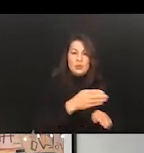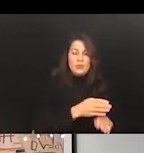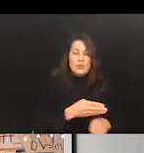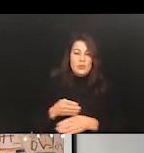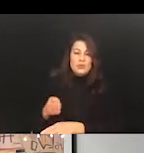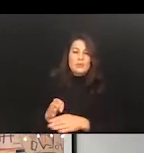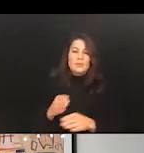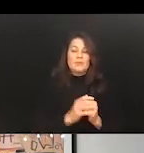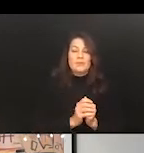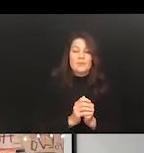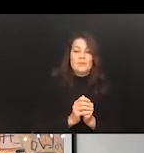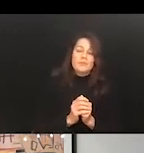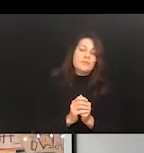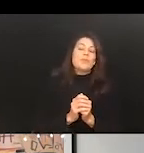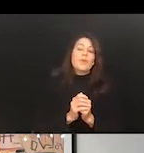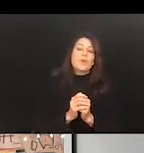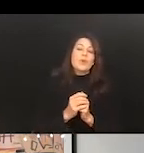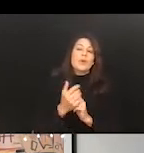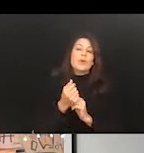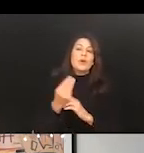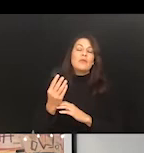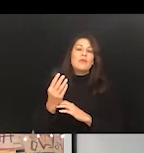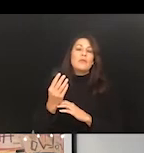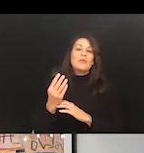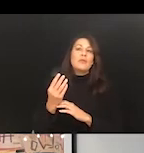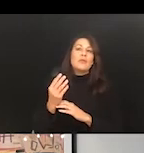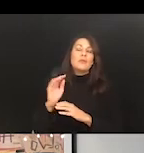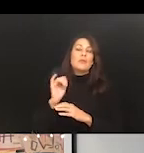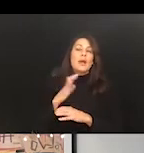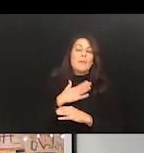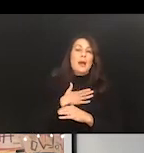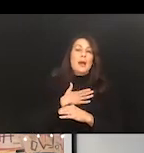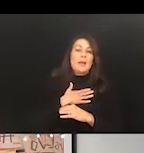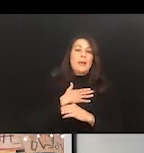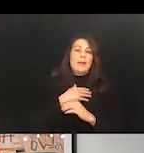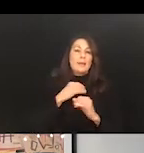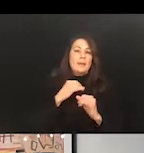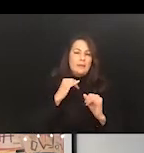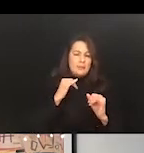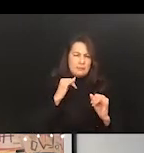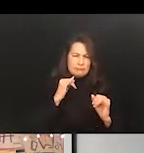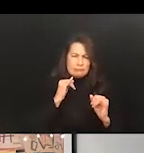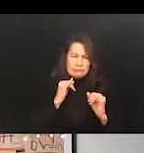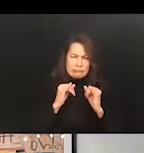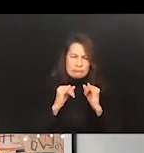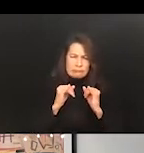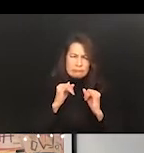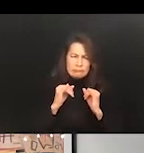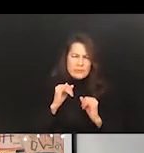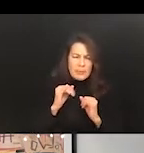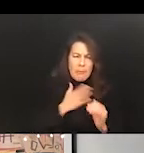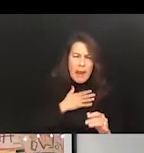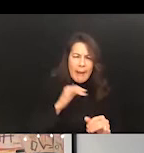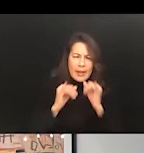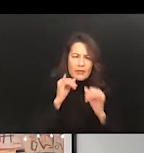showing a few like MyInterview, HireVue, Yellow, HireTual, which I'm not sure I'm even